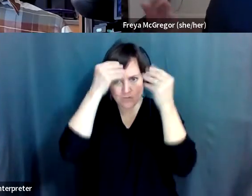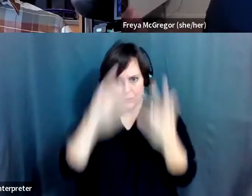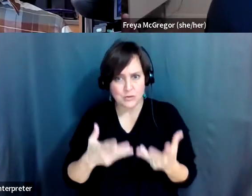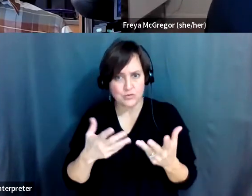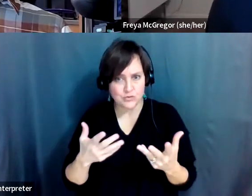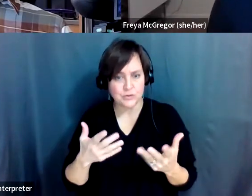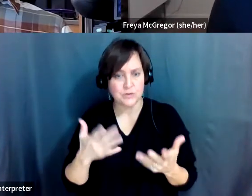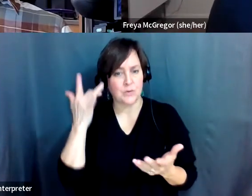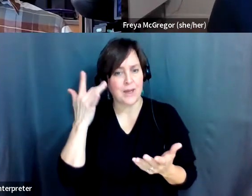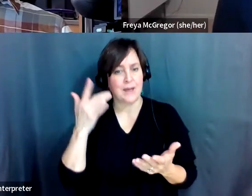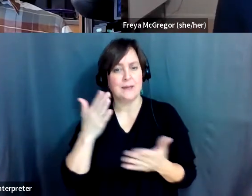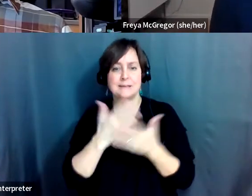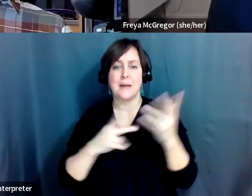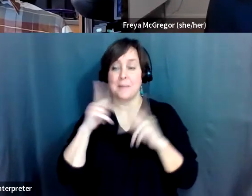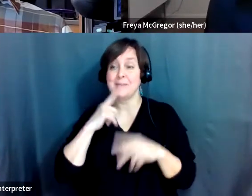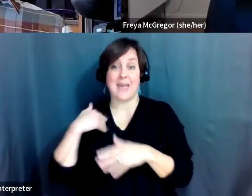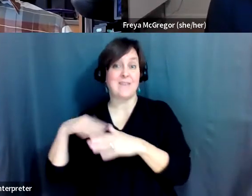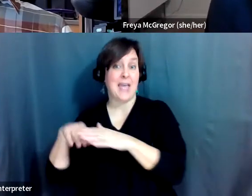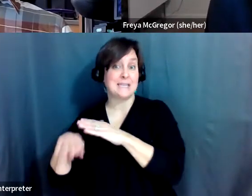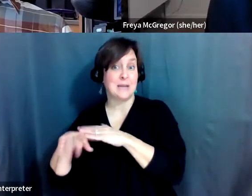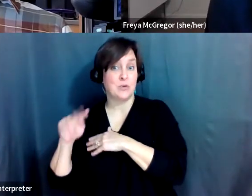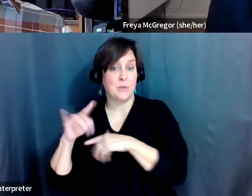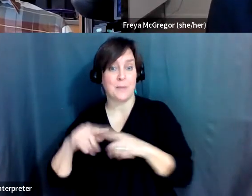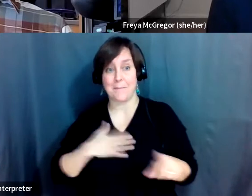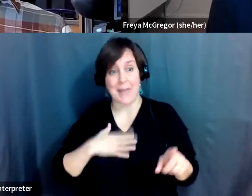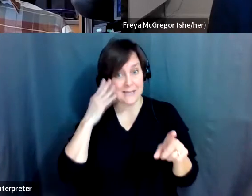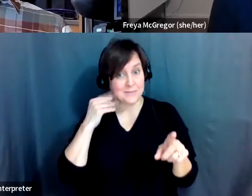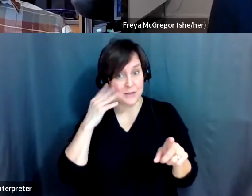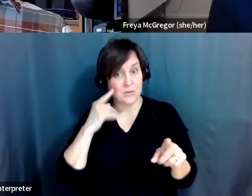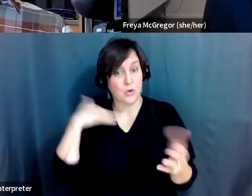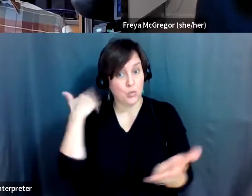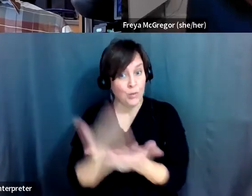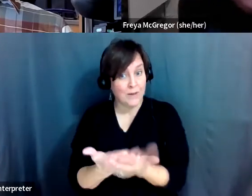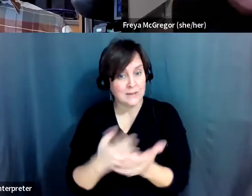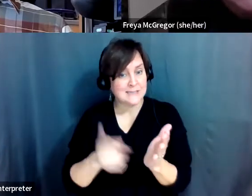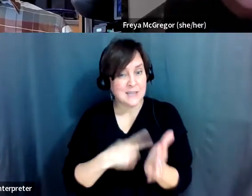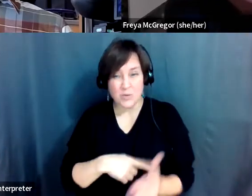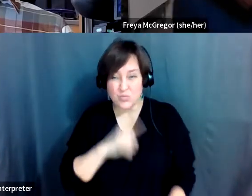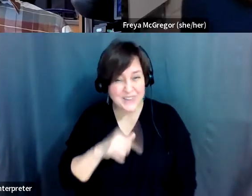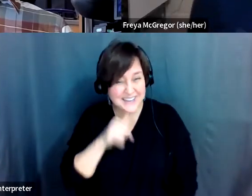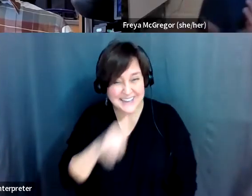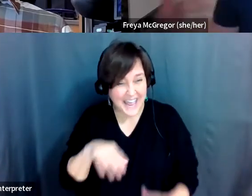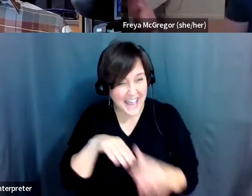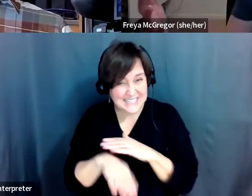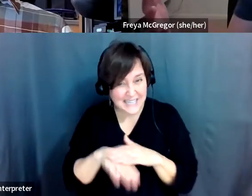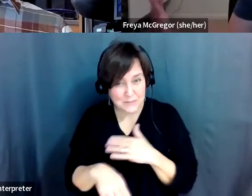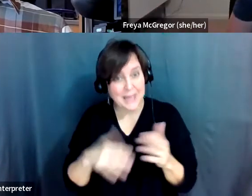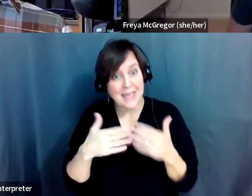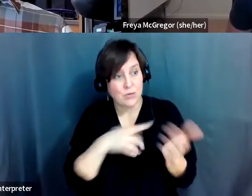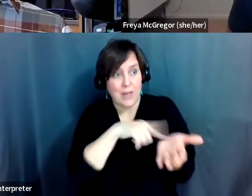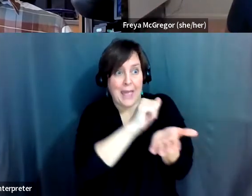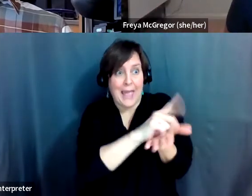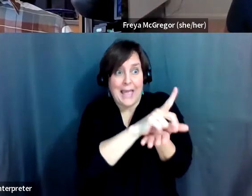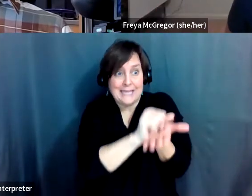say we have an accessible trail. And, and in fact, my experience, Paul, is that when you get there, sometimes they're really not accessible, even though they were labeled as